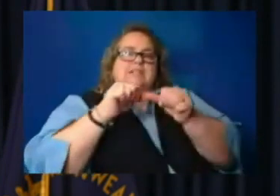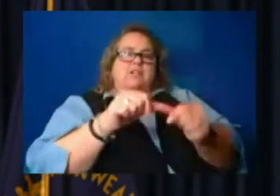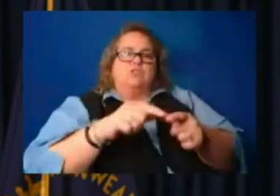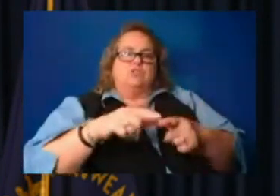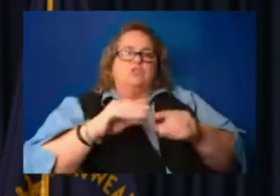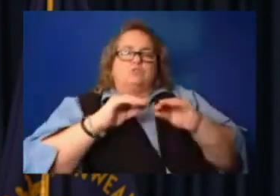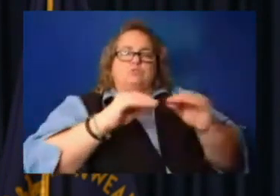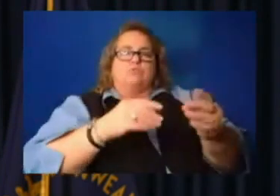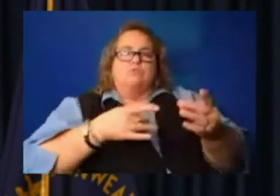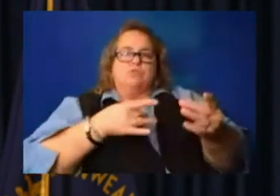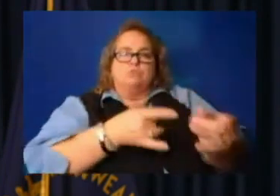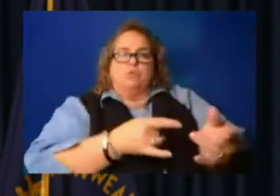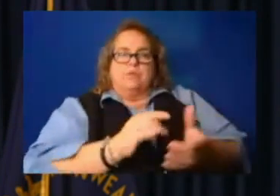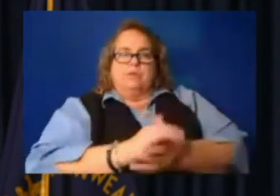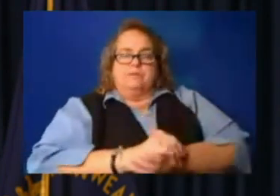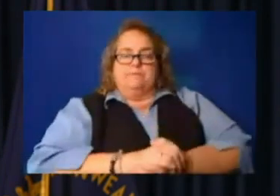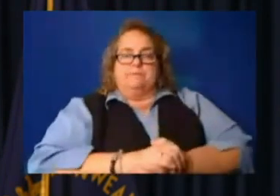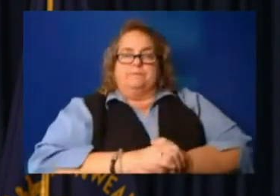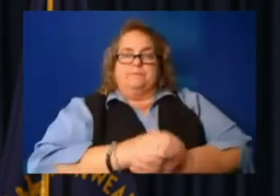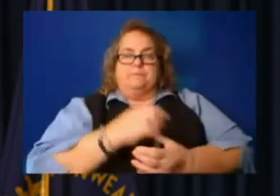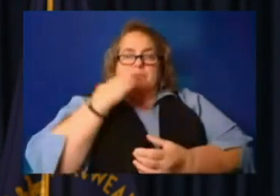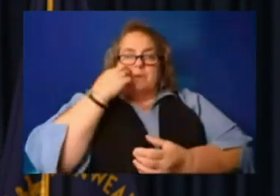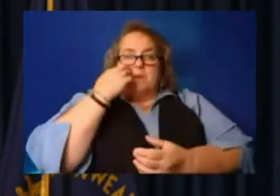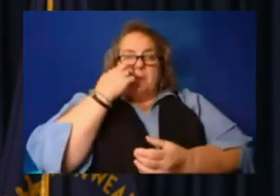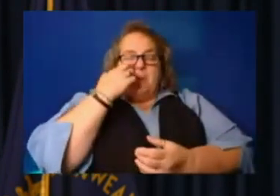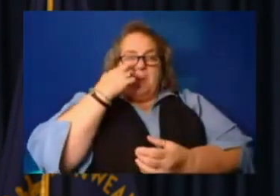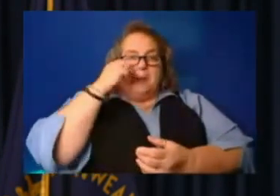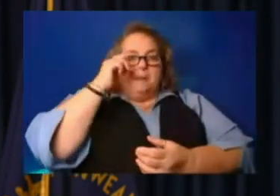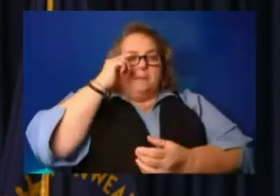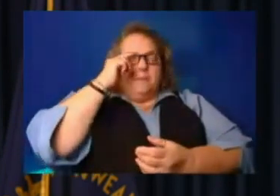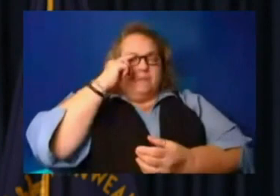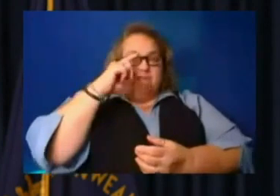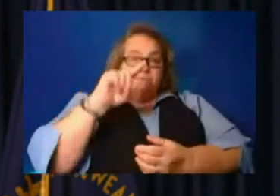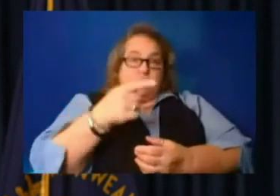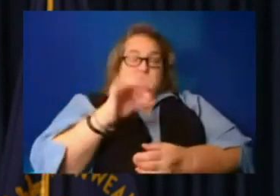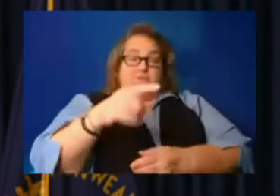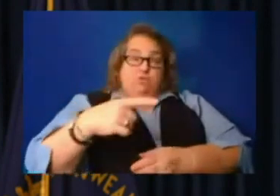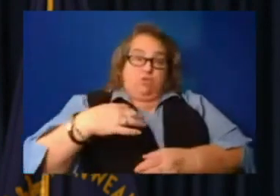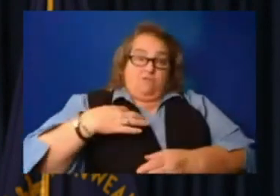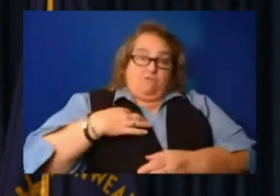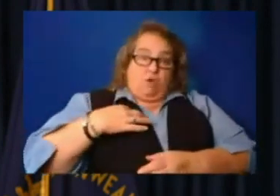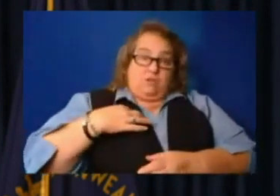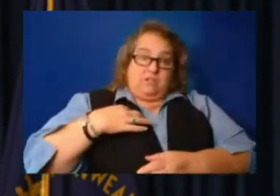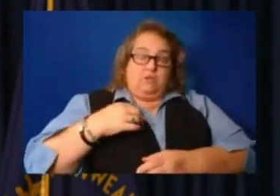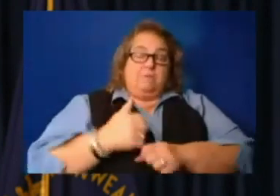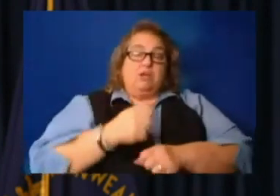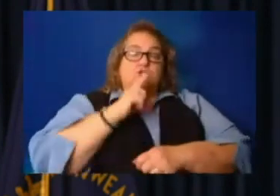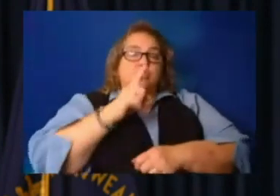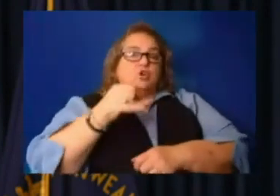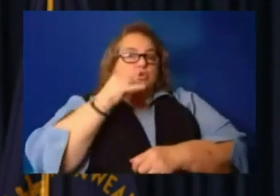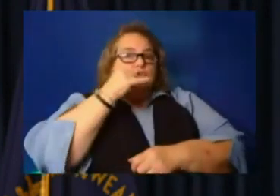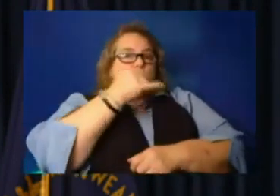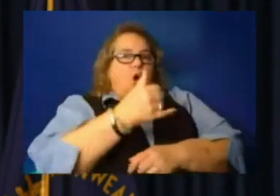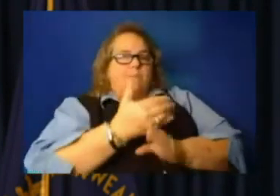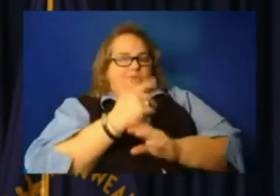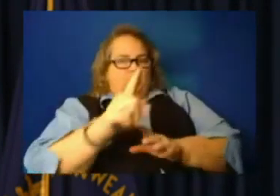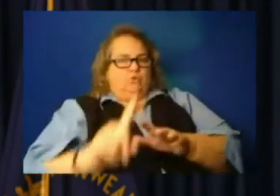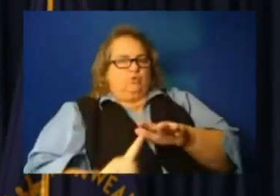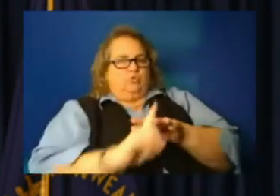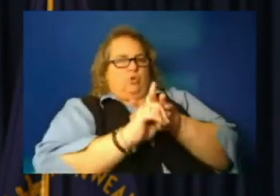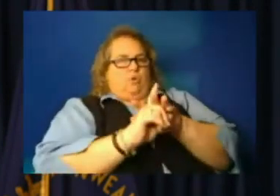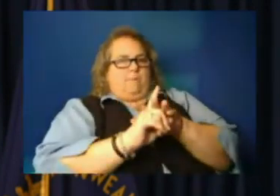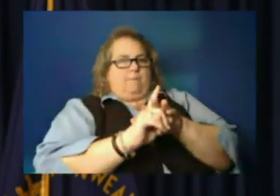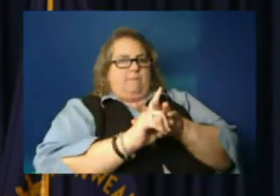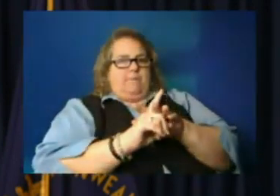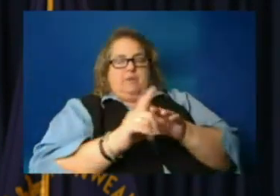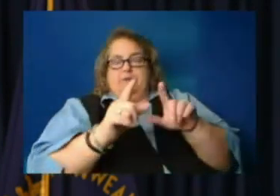Well, first, uh, if you're volunteering, make sure you have called before you show up, whether that's local emergency